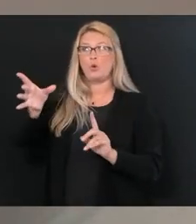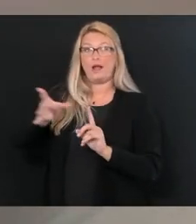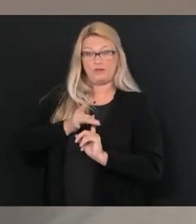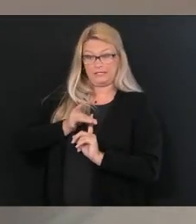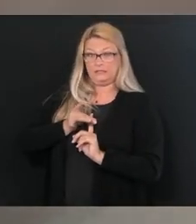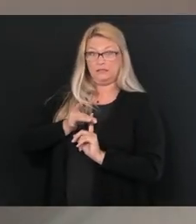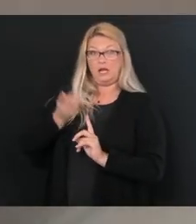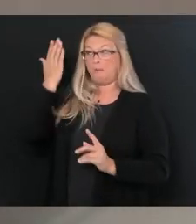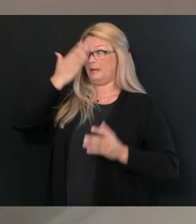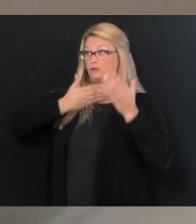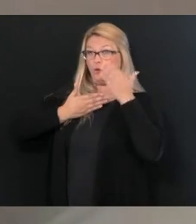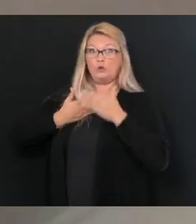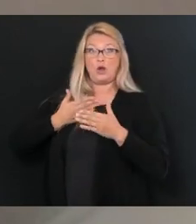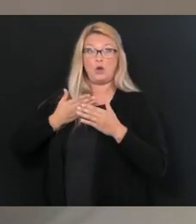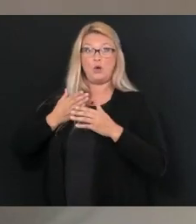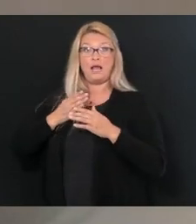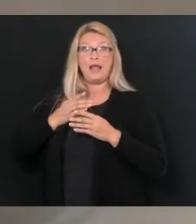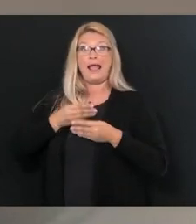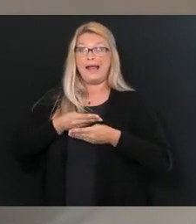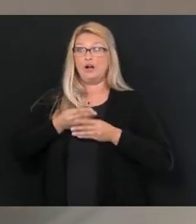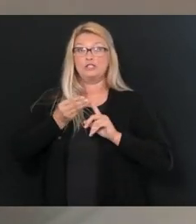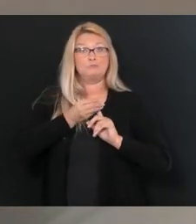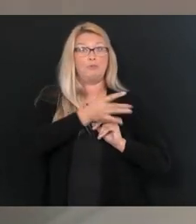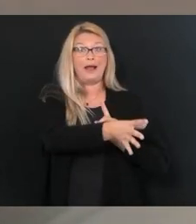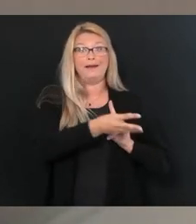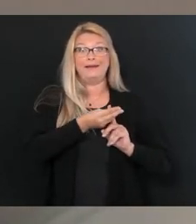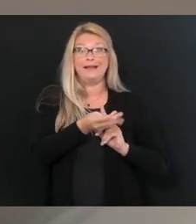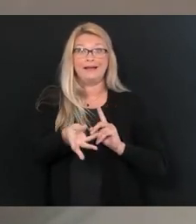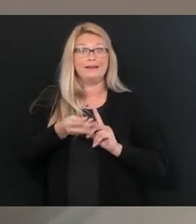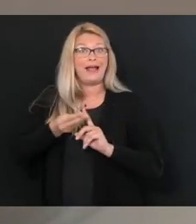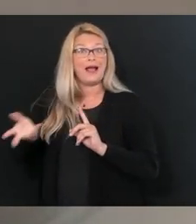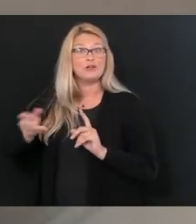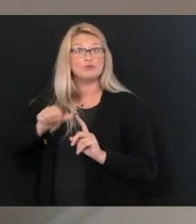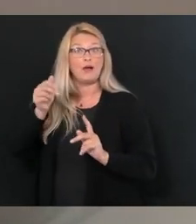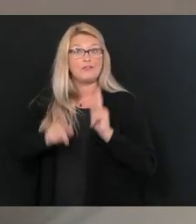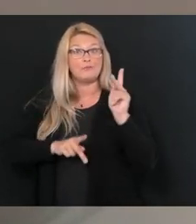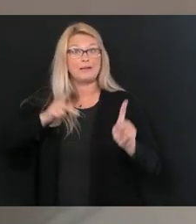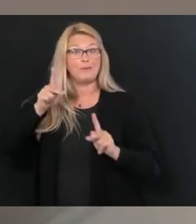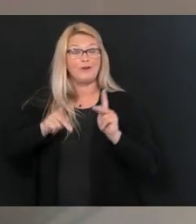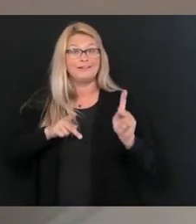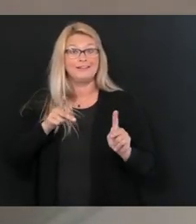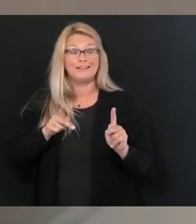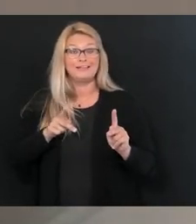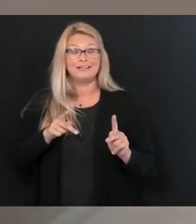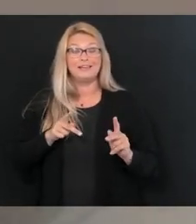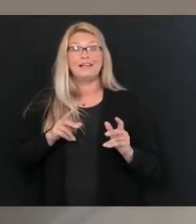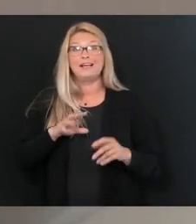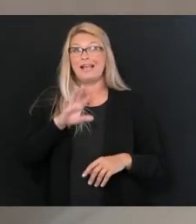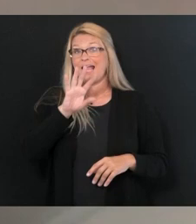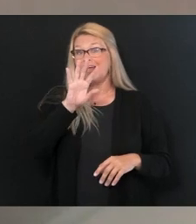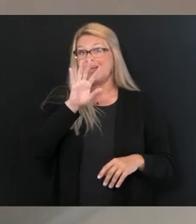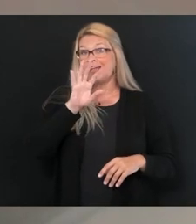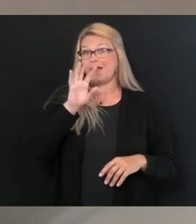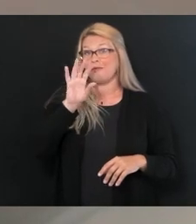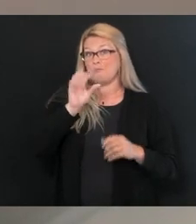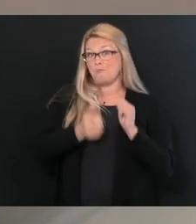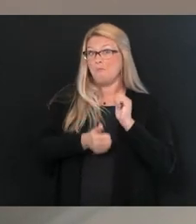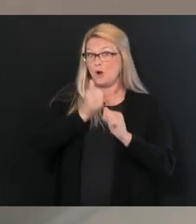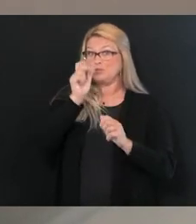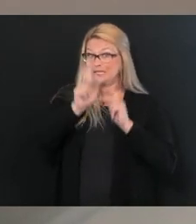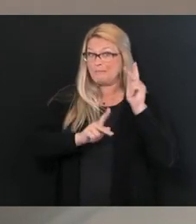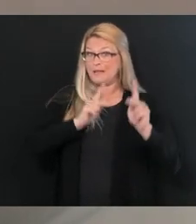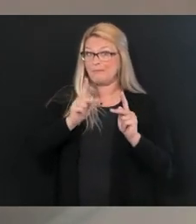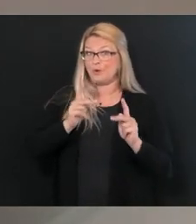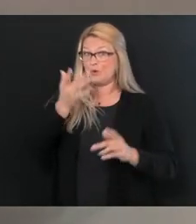that can infect so many others. As we talked the other day, 8.9% of people infected with COVID infect 80%